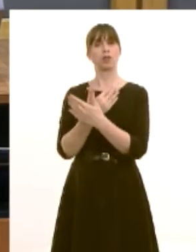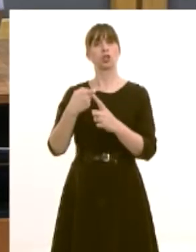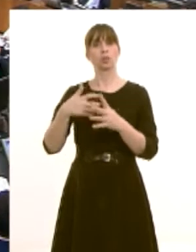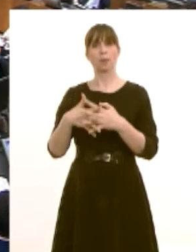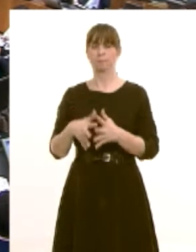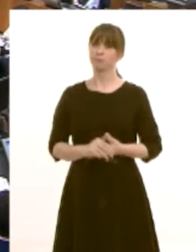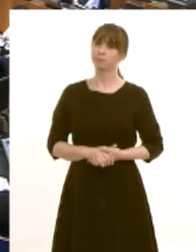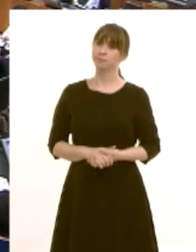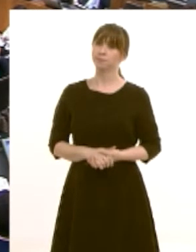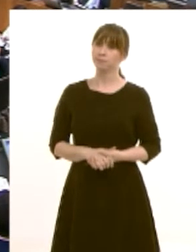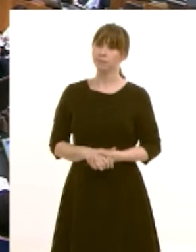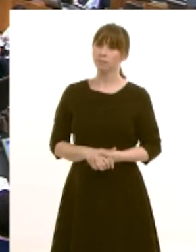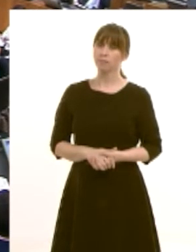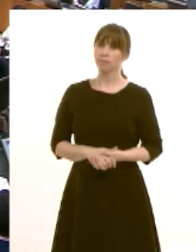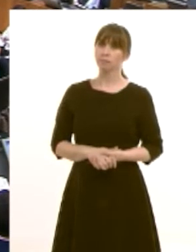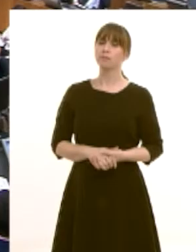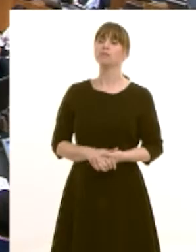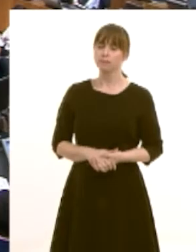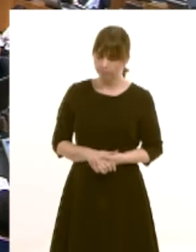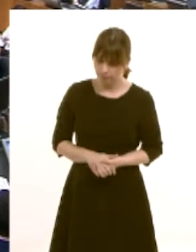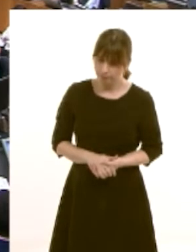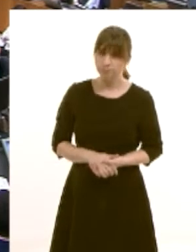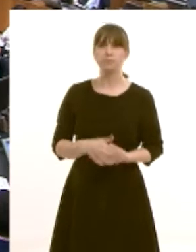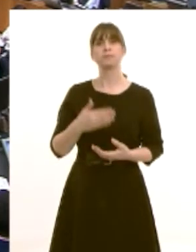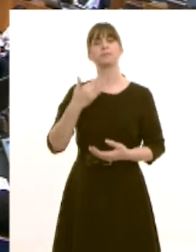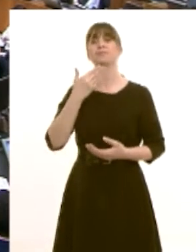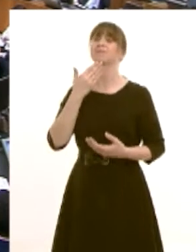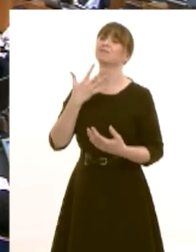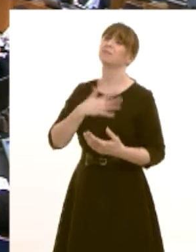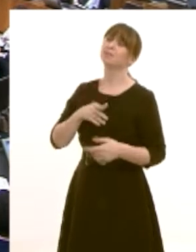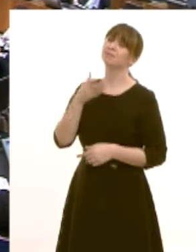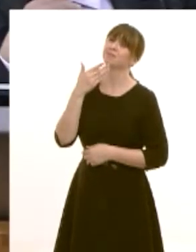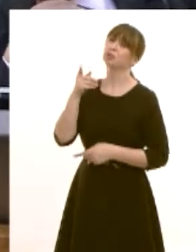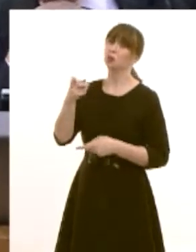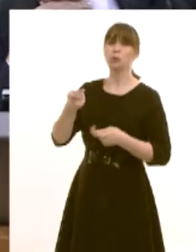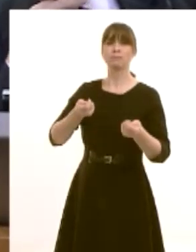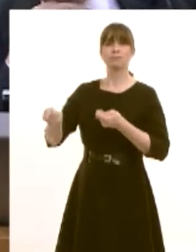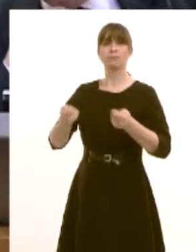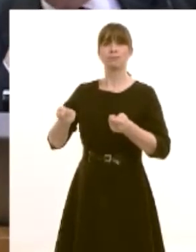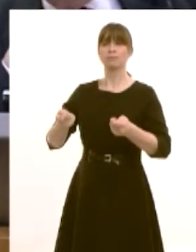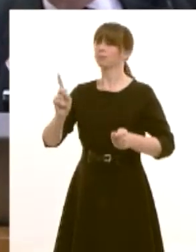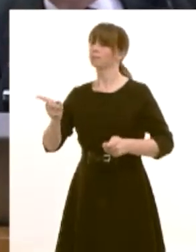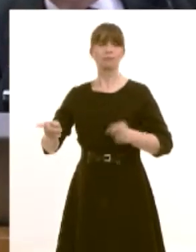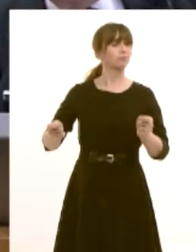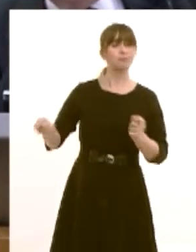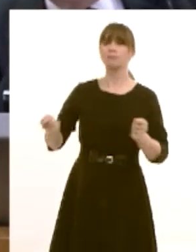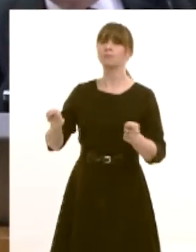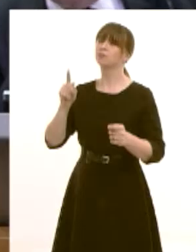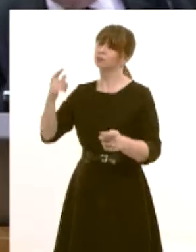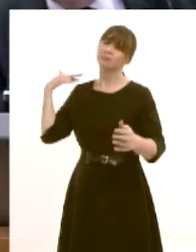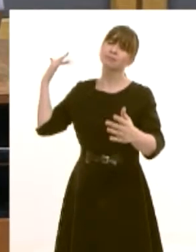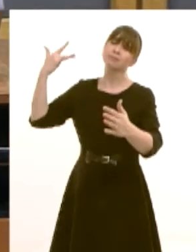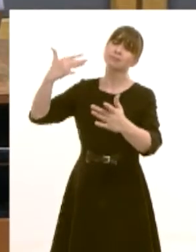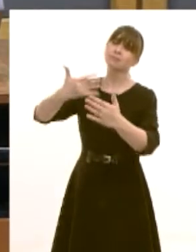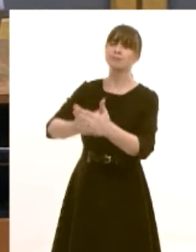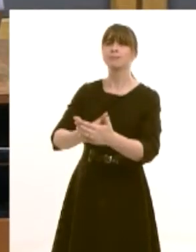thank you very much presiding officer could i begin by uh thanking you presiding officer for uh the decades of public service that you have given to